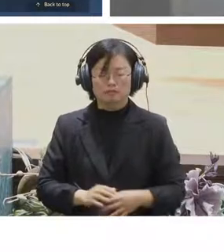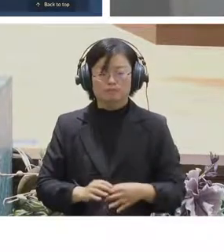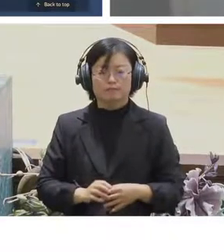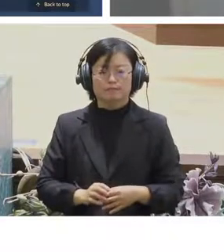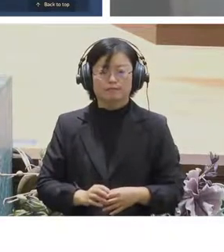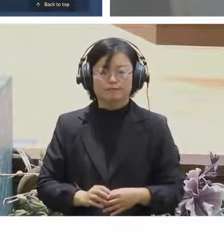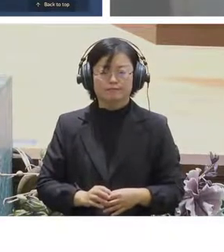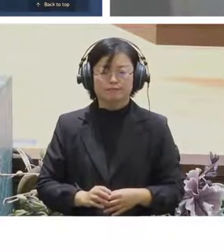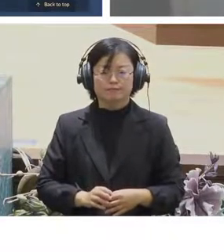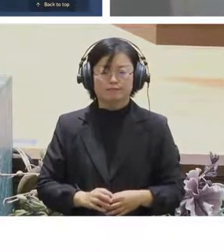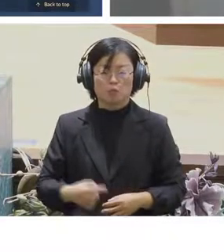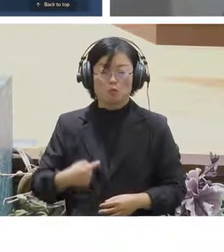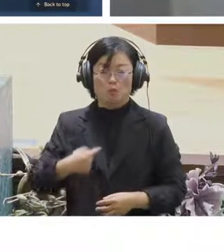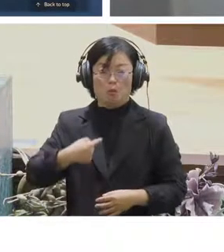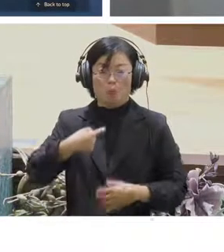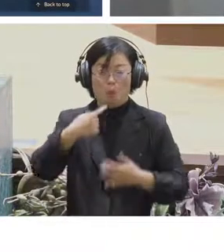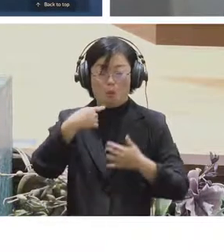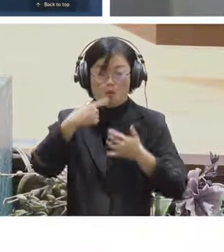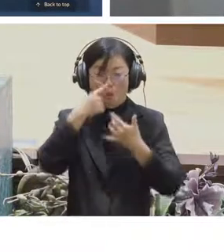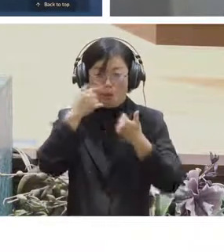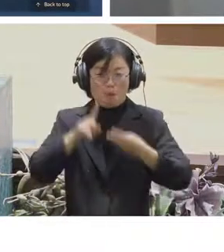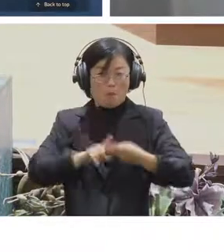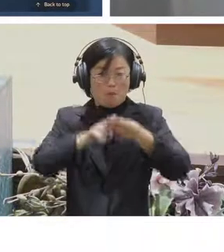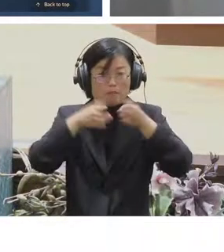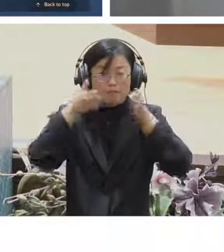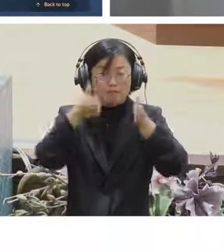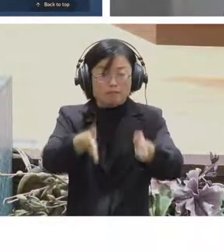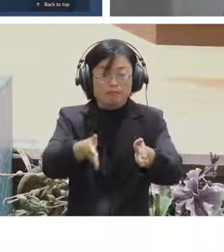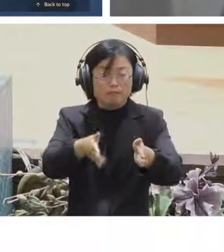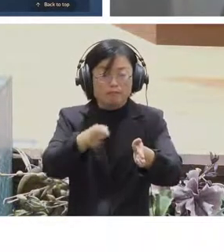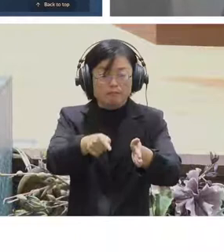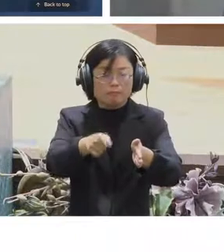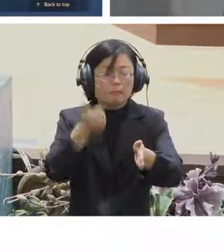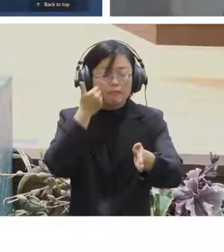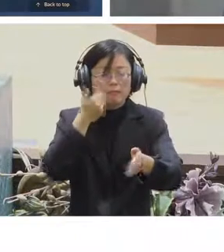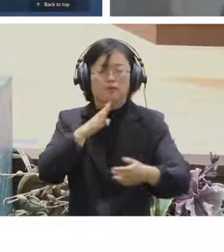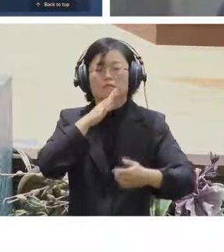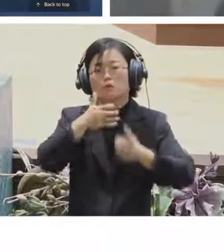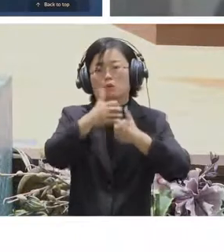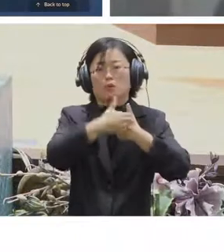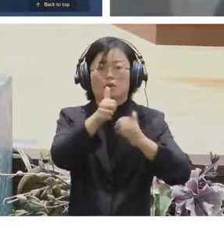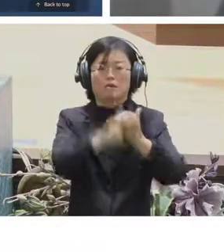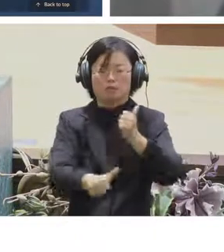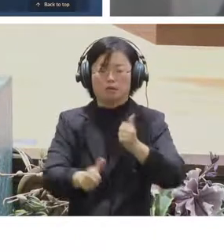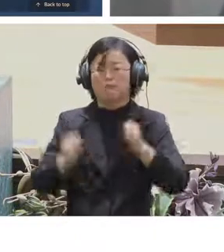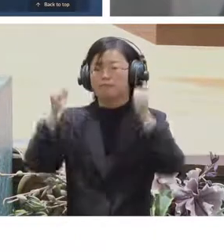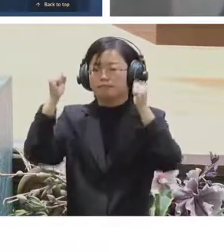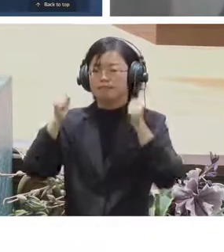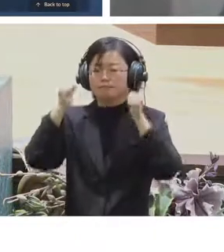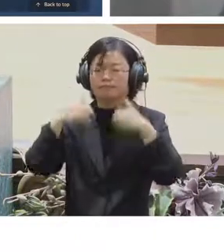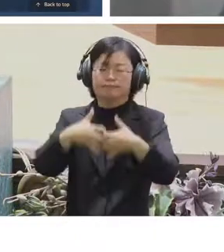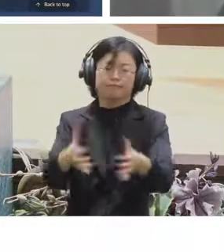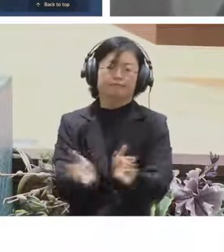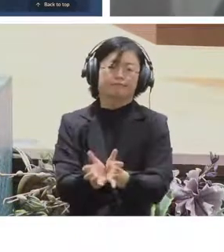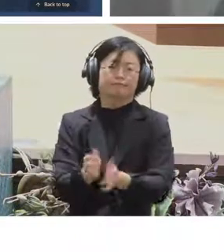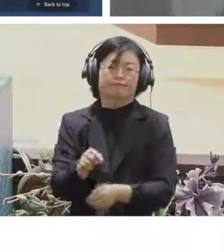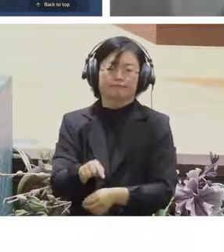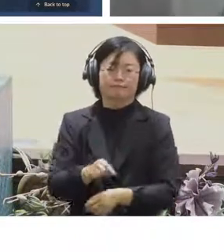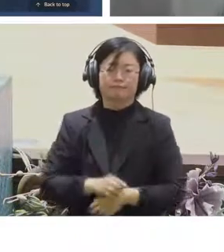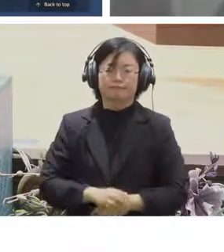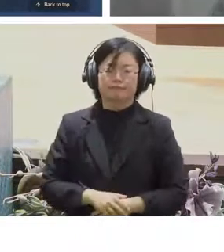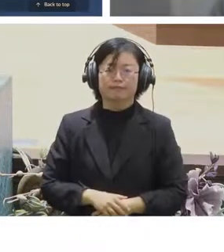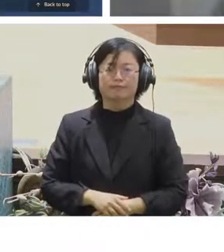for for this COVID and also for the health related data logs